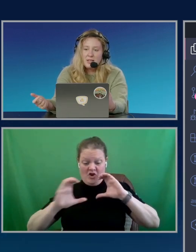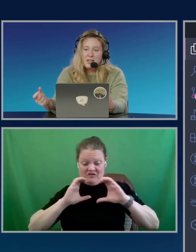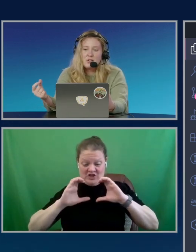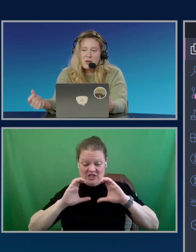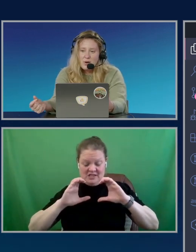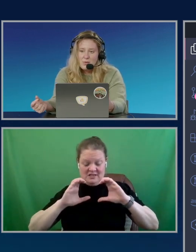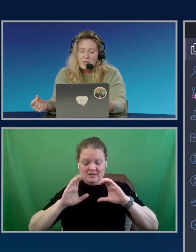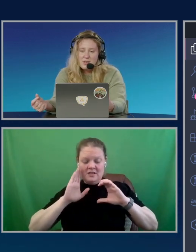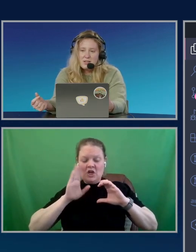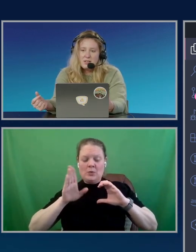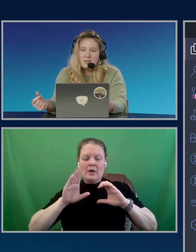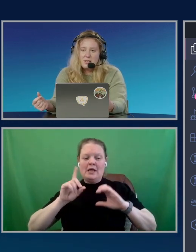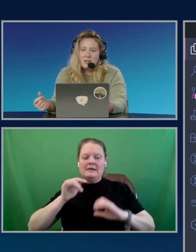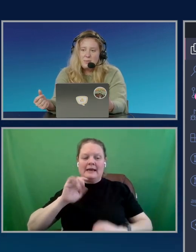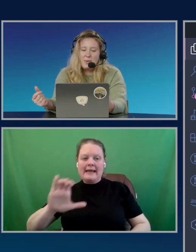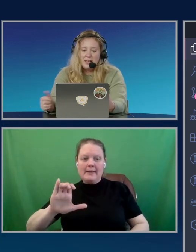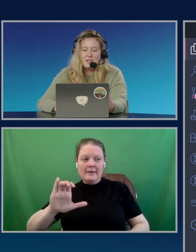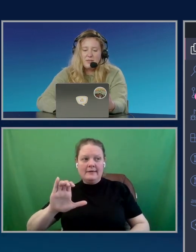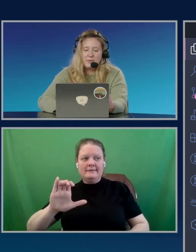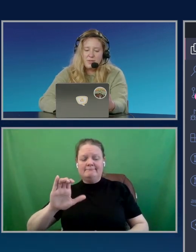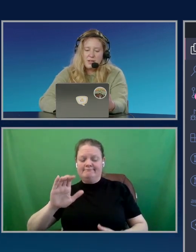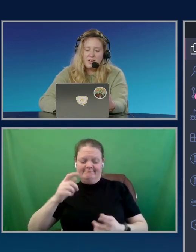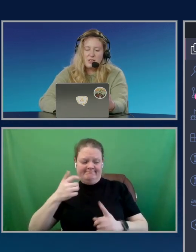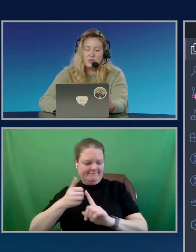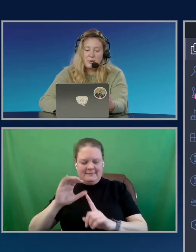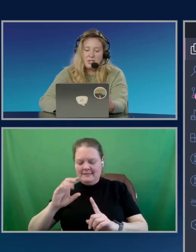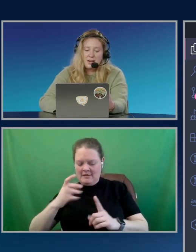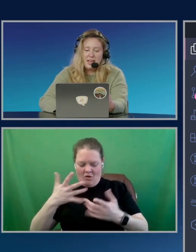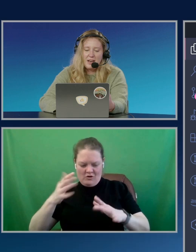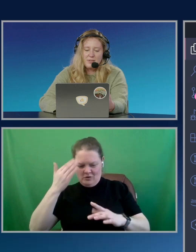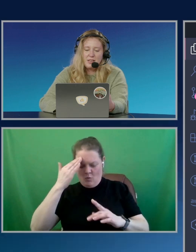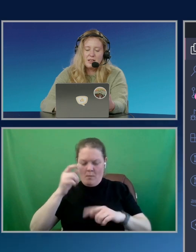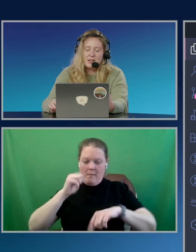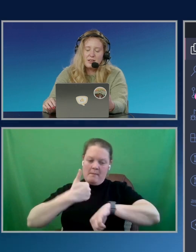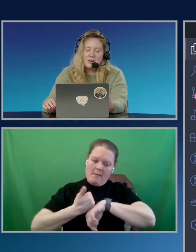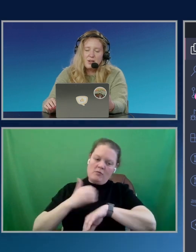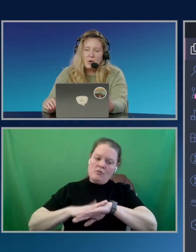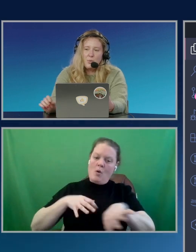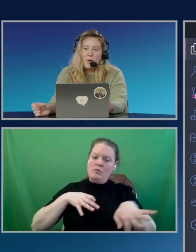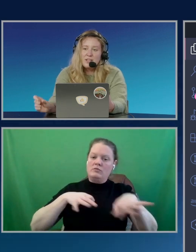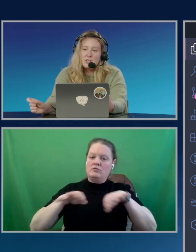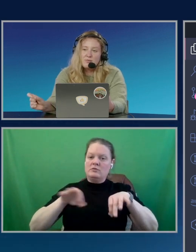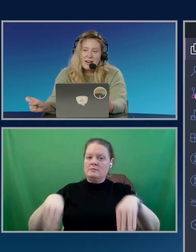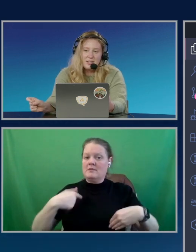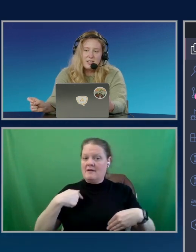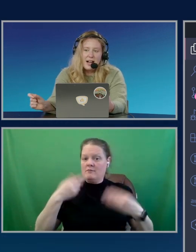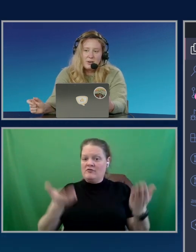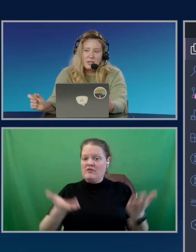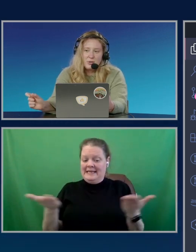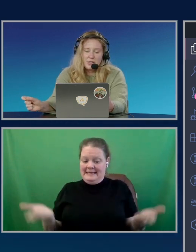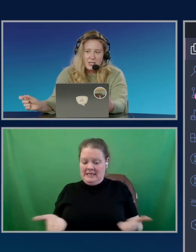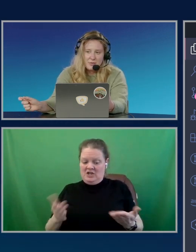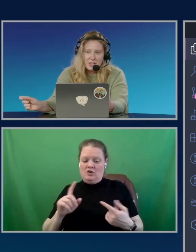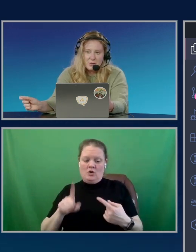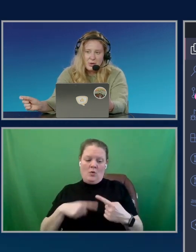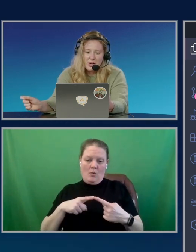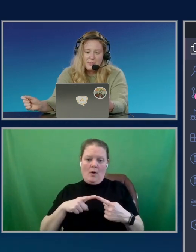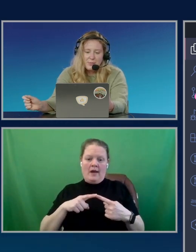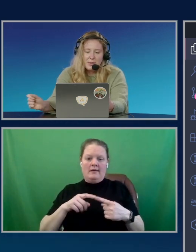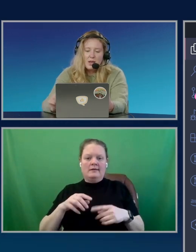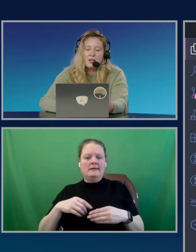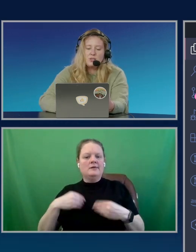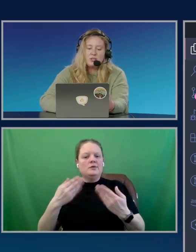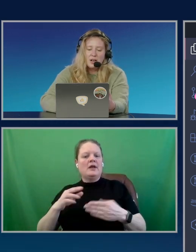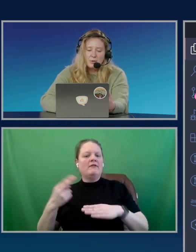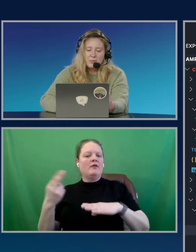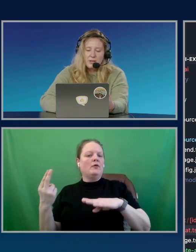dynamically know, based off of the description that I have here, when to render out a user interface component.